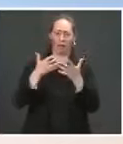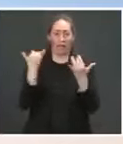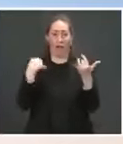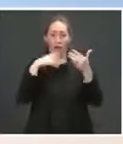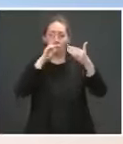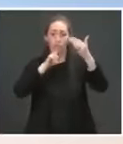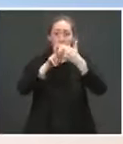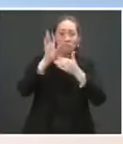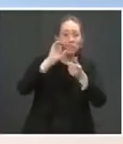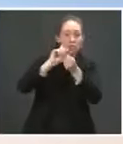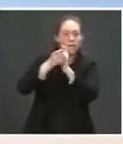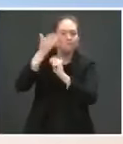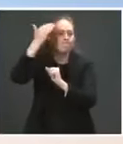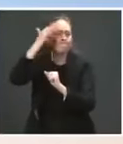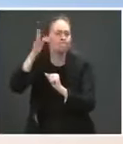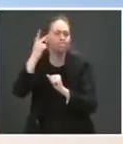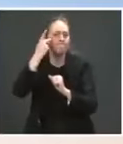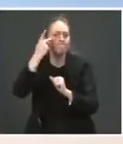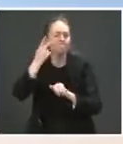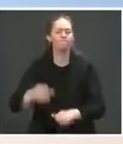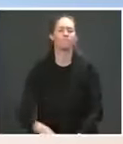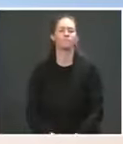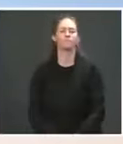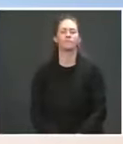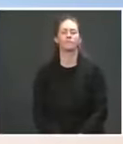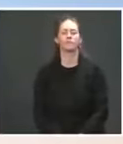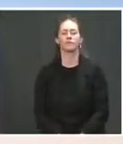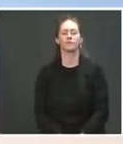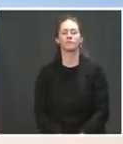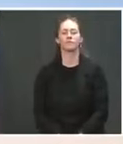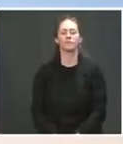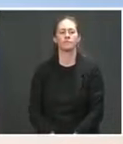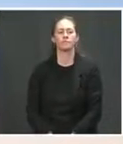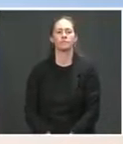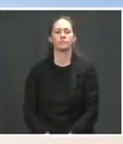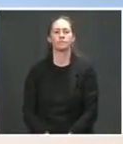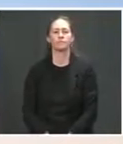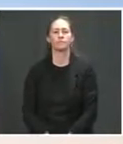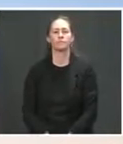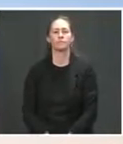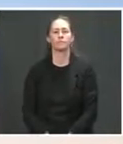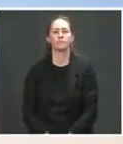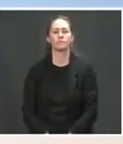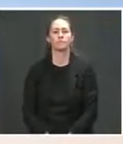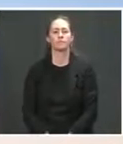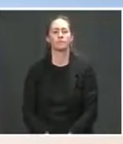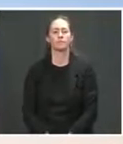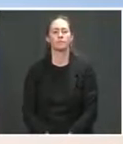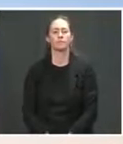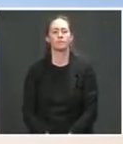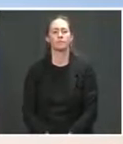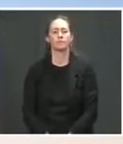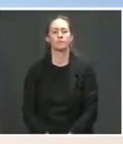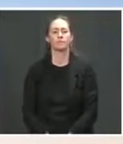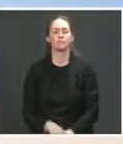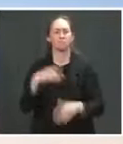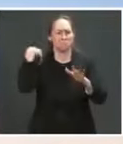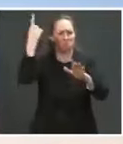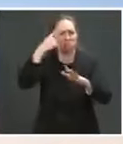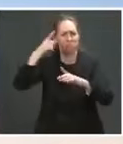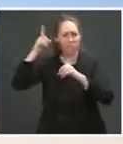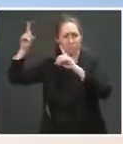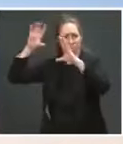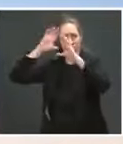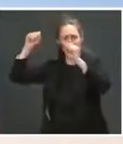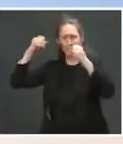Go ahead. Hi, Jen. Taylor Poplar is with Spectrum News. Hi, quick questions. I'll make them quick. First, has the President been briefed on 16-year-old Micaiah